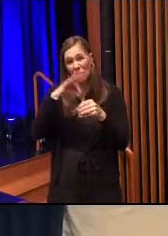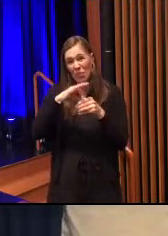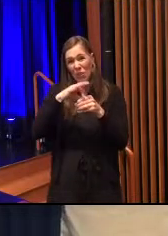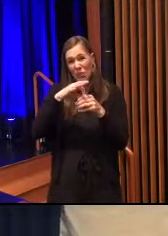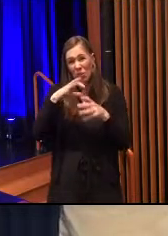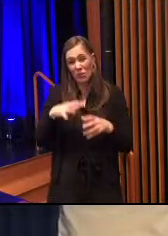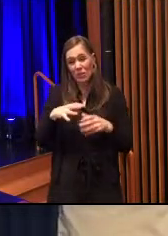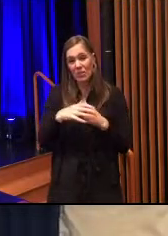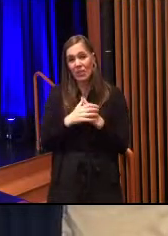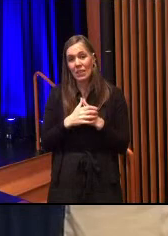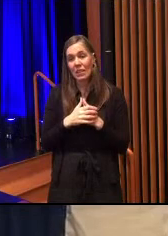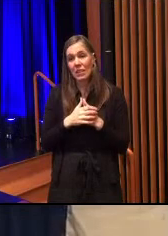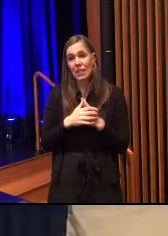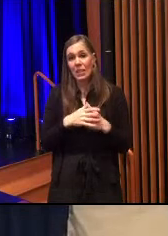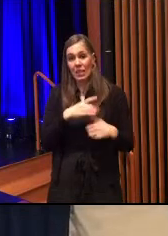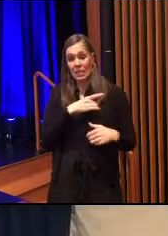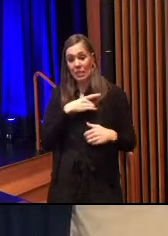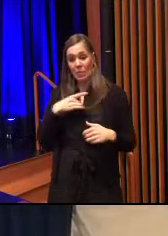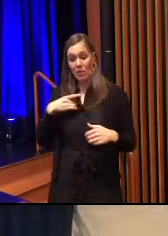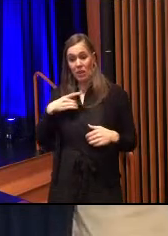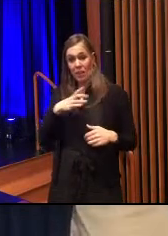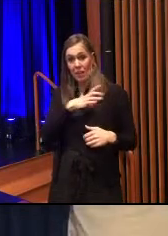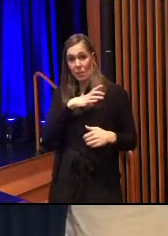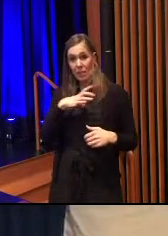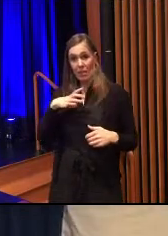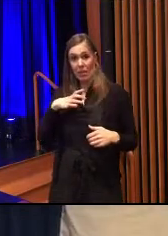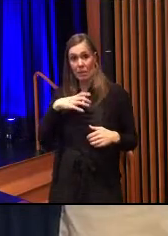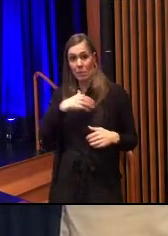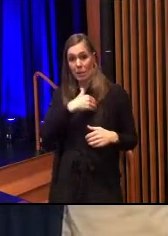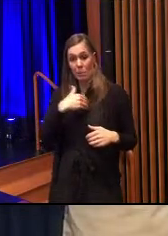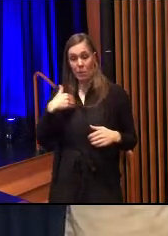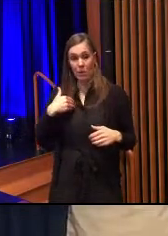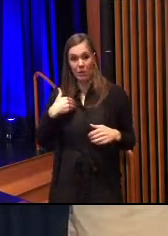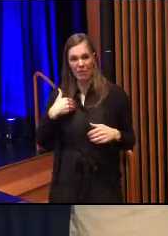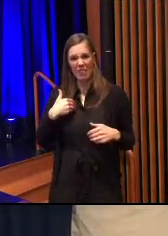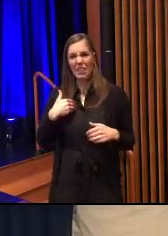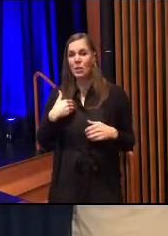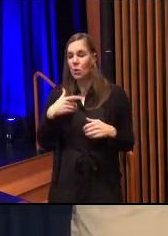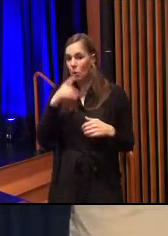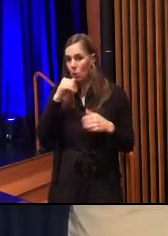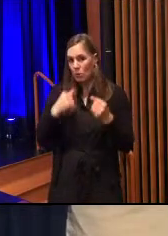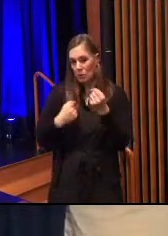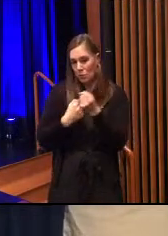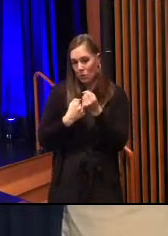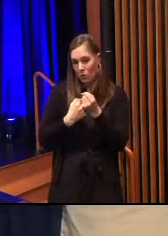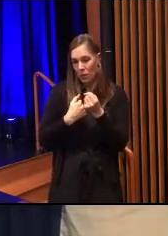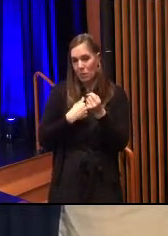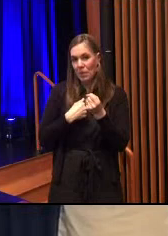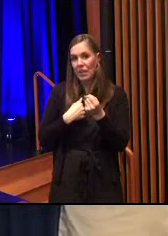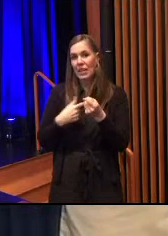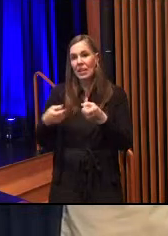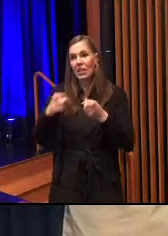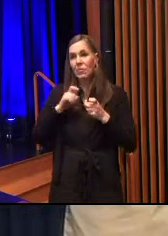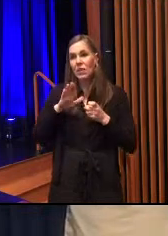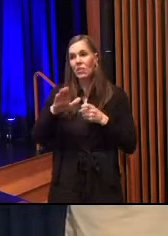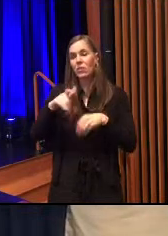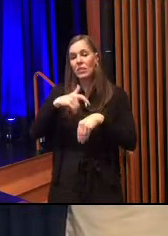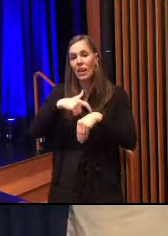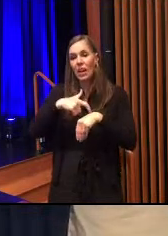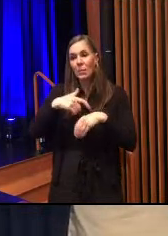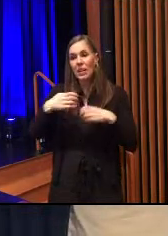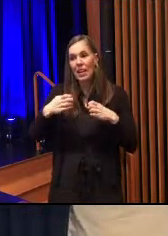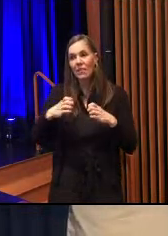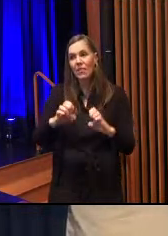Democratic Committee members who gave me their endorsement, their time, and their